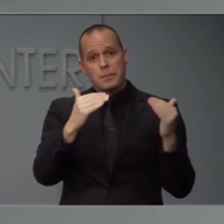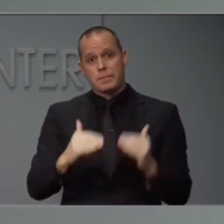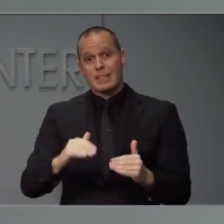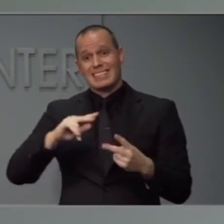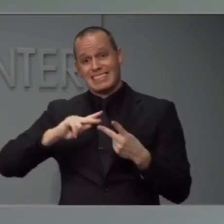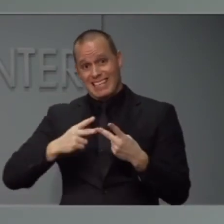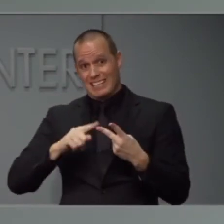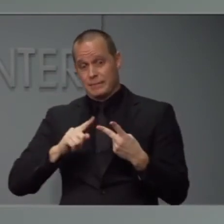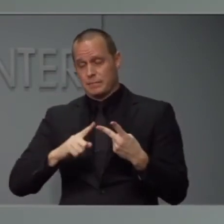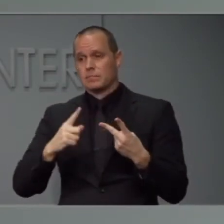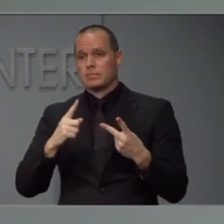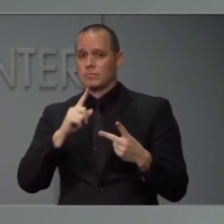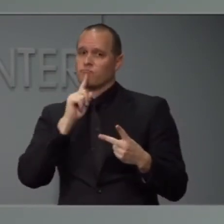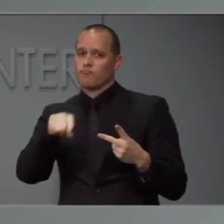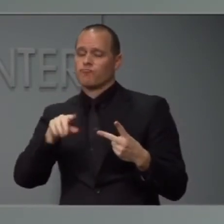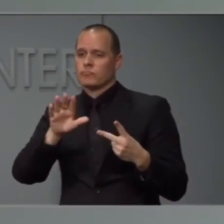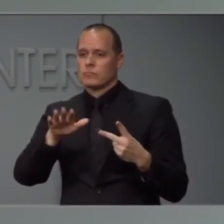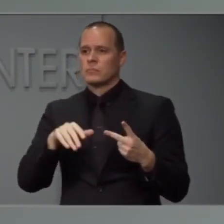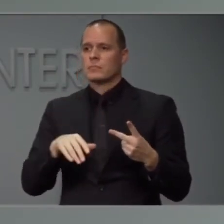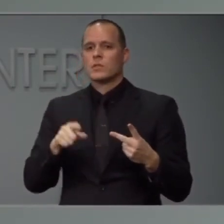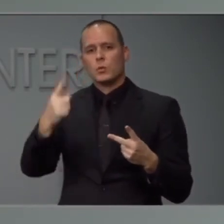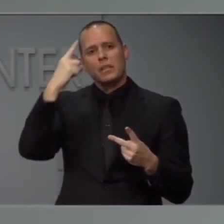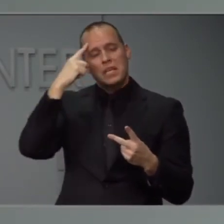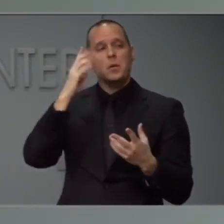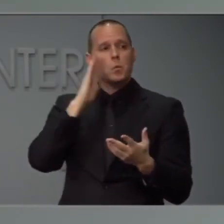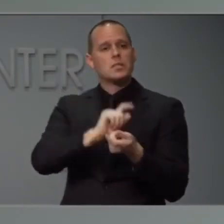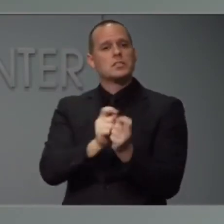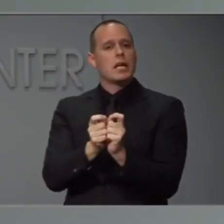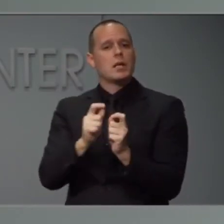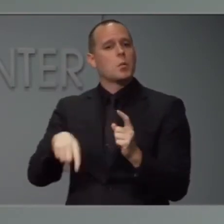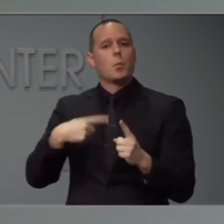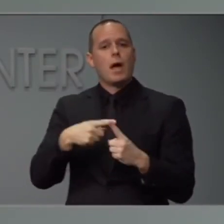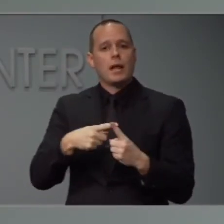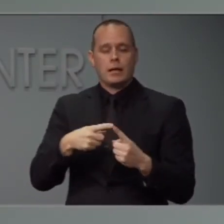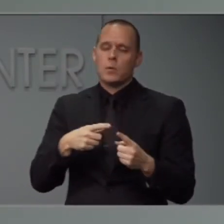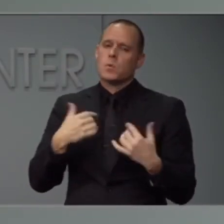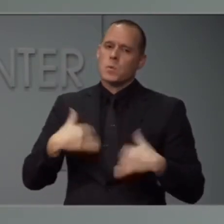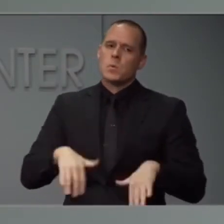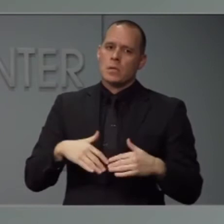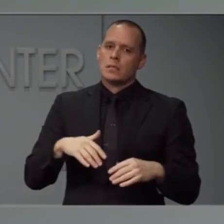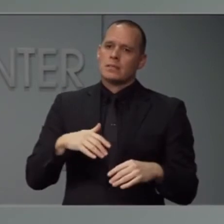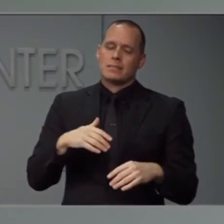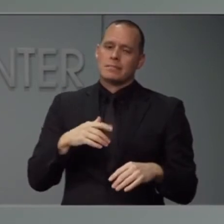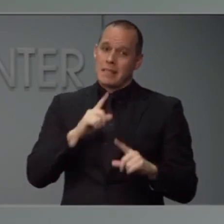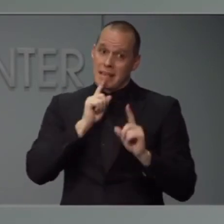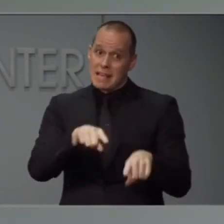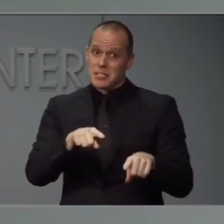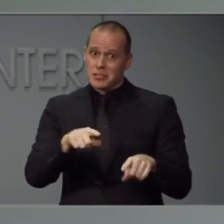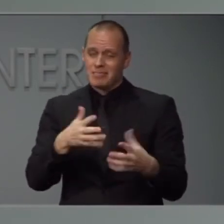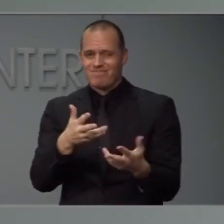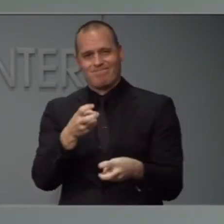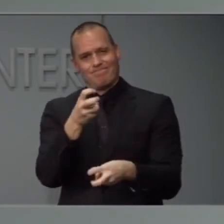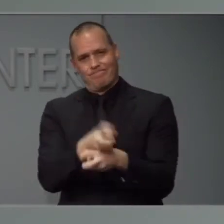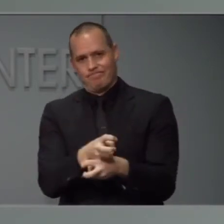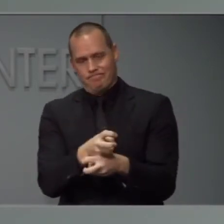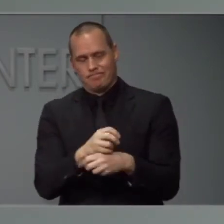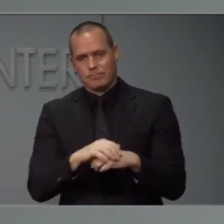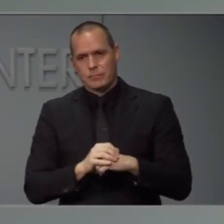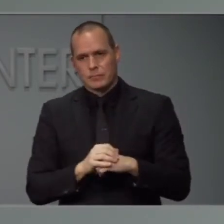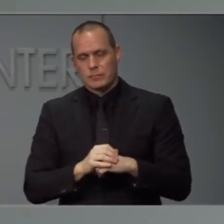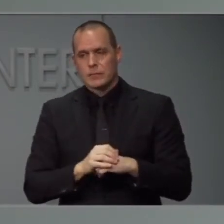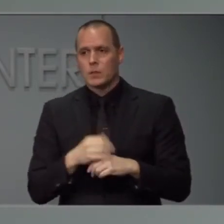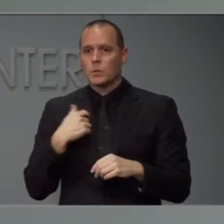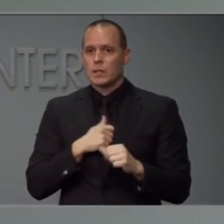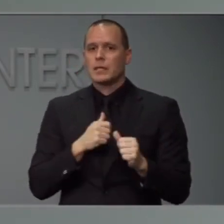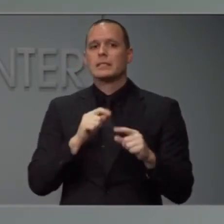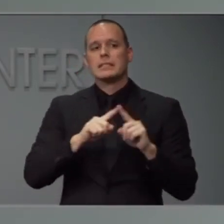when do we think that things are going to change? And that is a very hard question to answer. There are a number of predictive